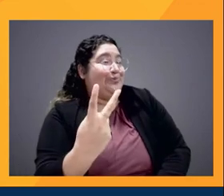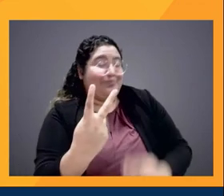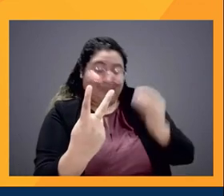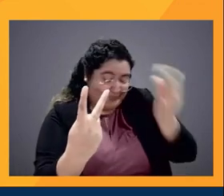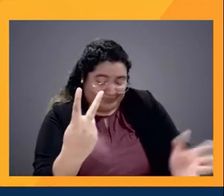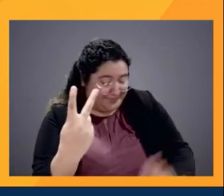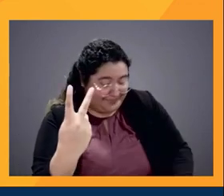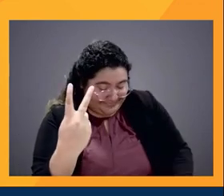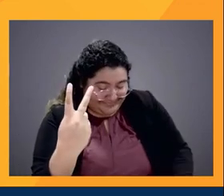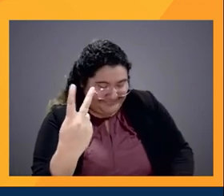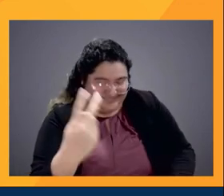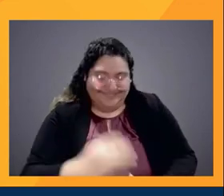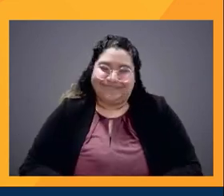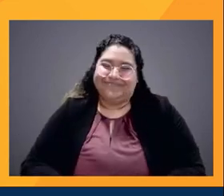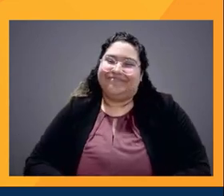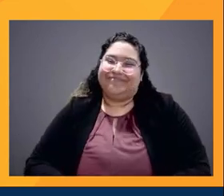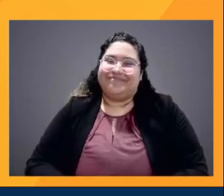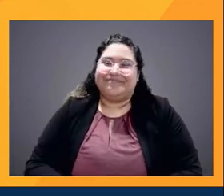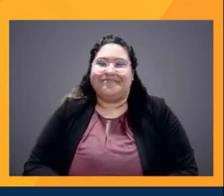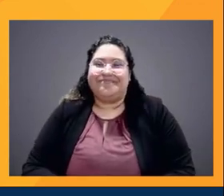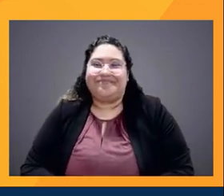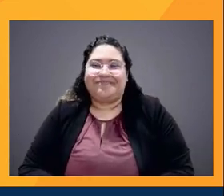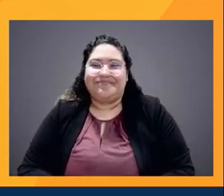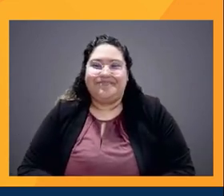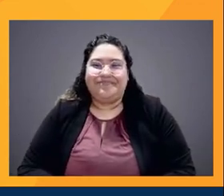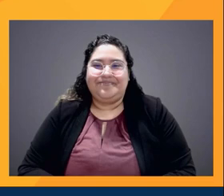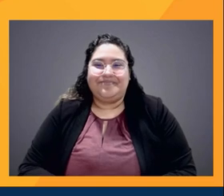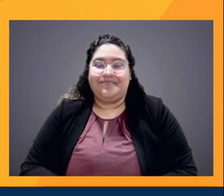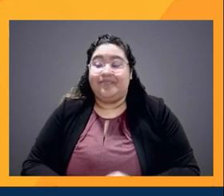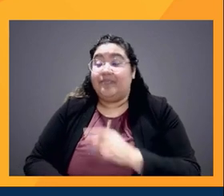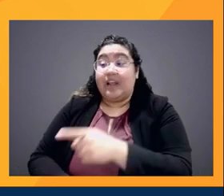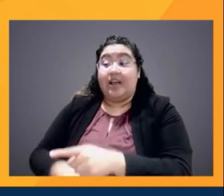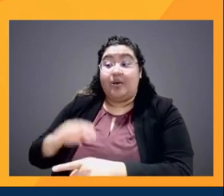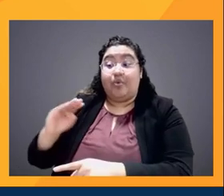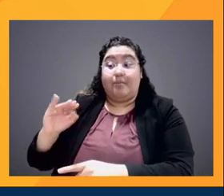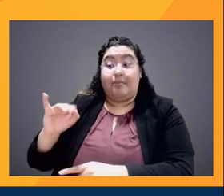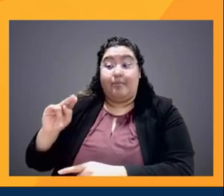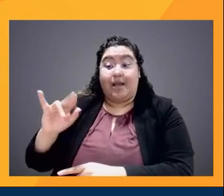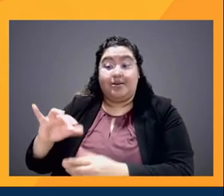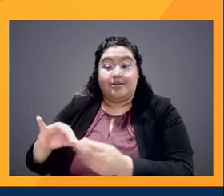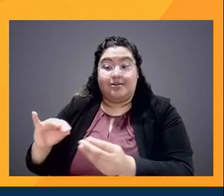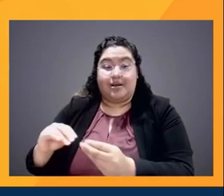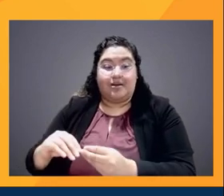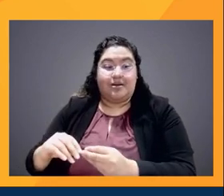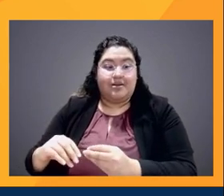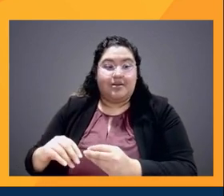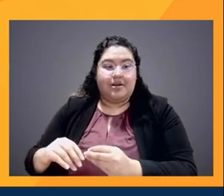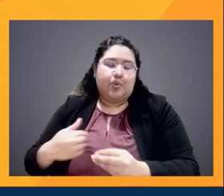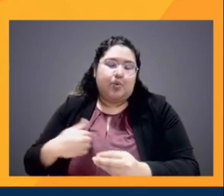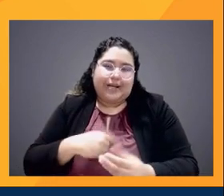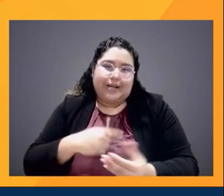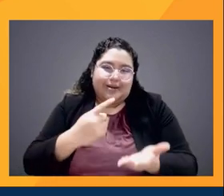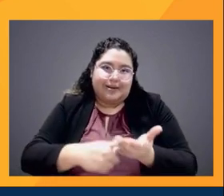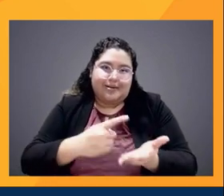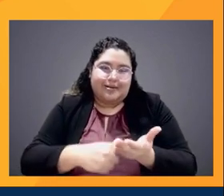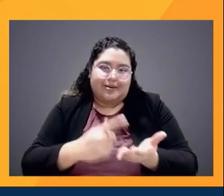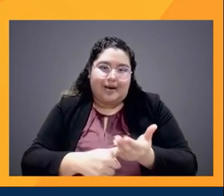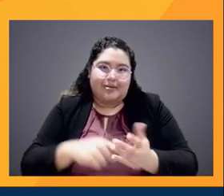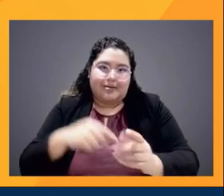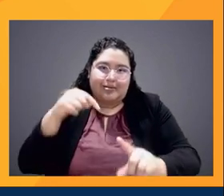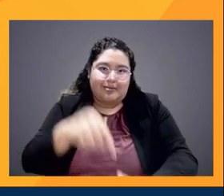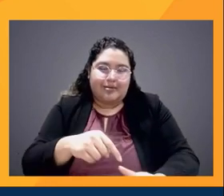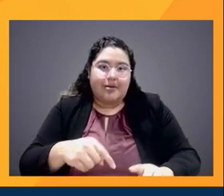Can I just chime in on the bottom line part? I actually didn't have a chance to really talk about that. But in our